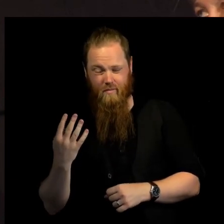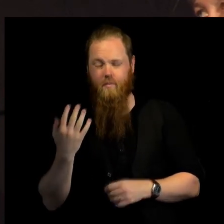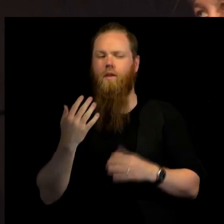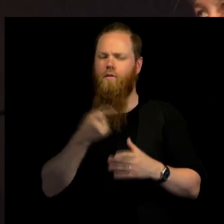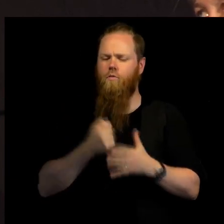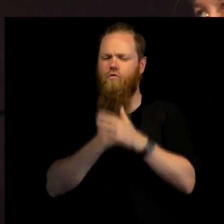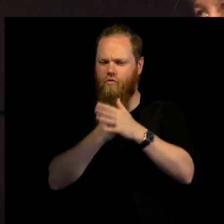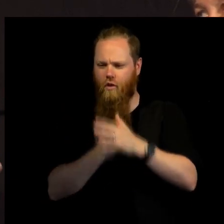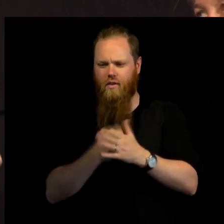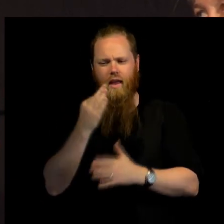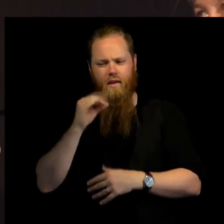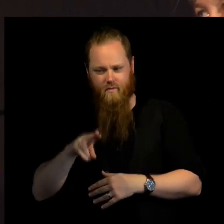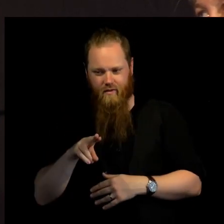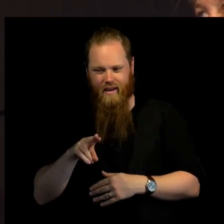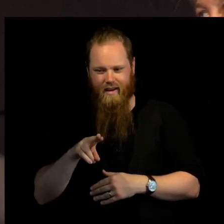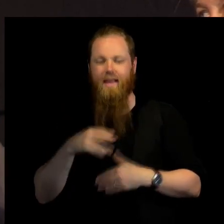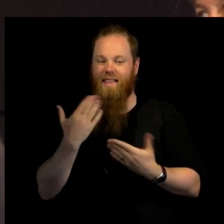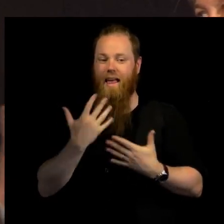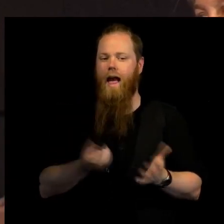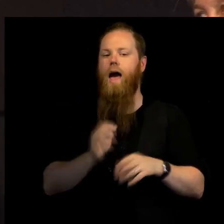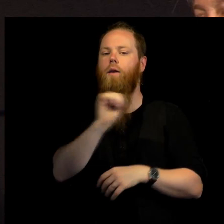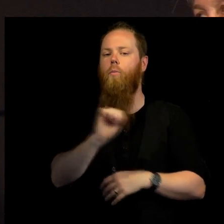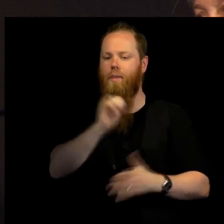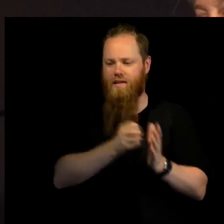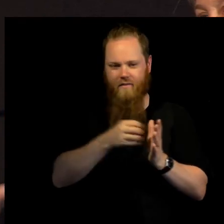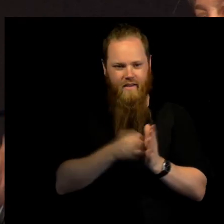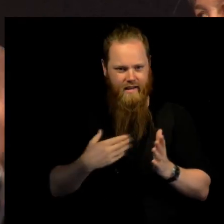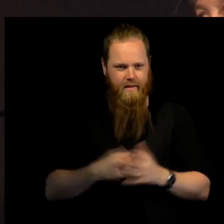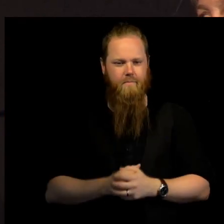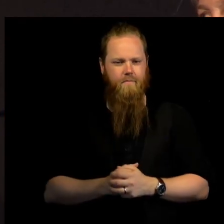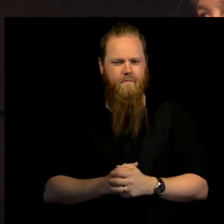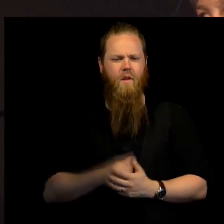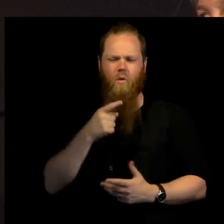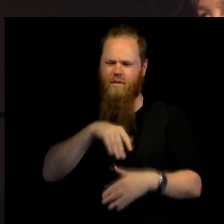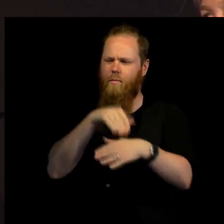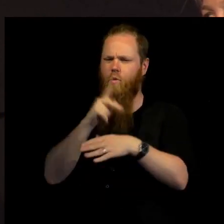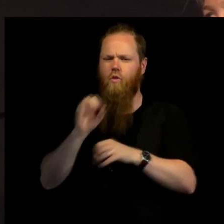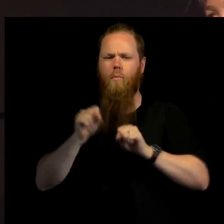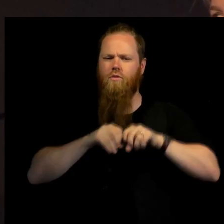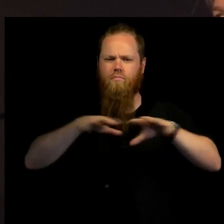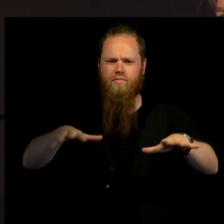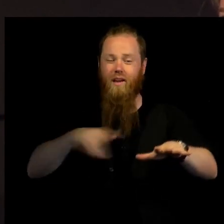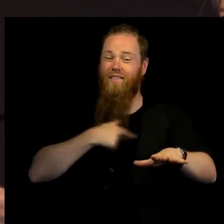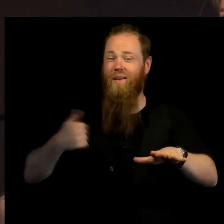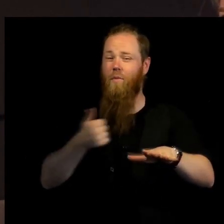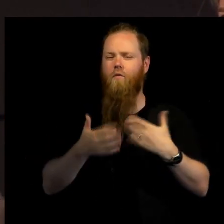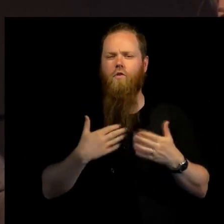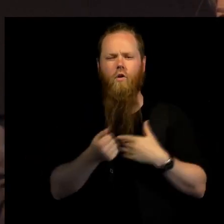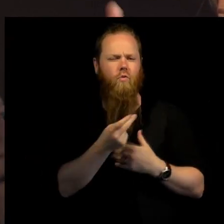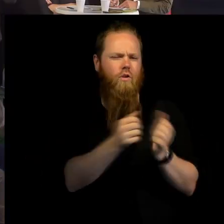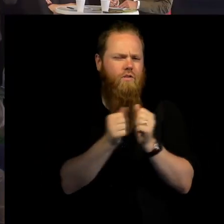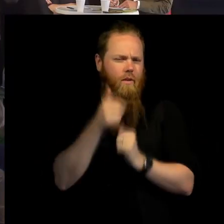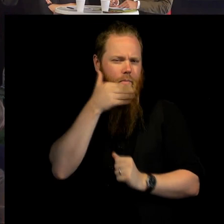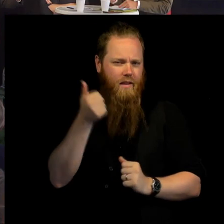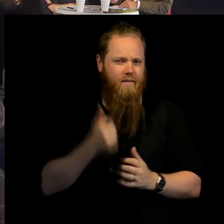the UN, these are European values. But we need, of course, then to reaffirm that across. We also need to do something better, I think, which is to work,